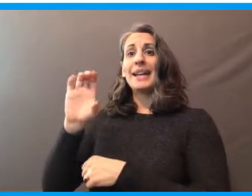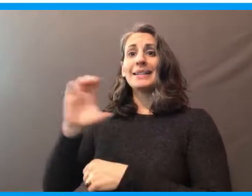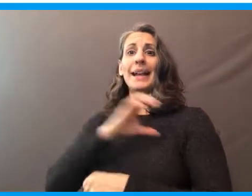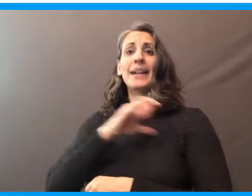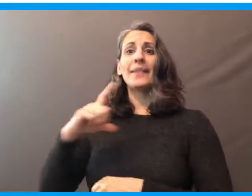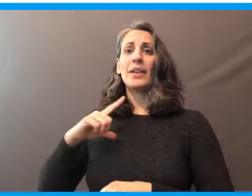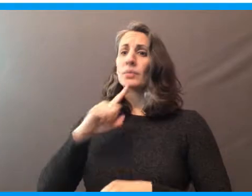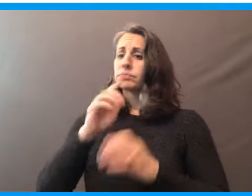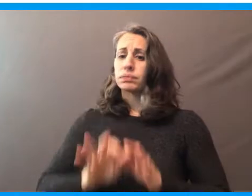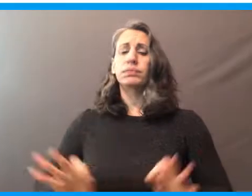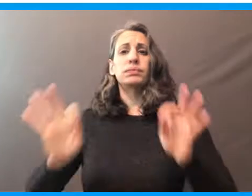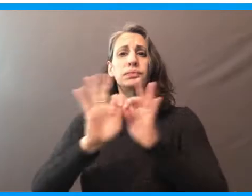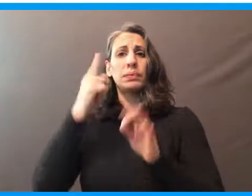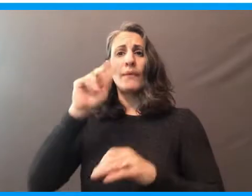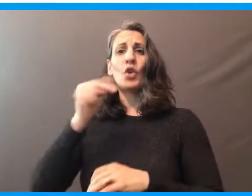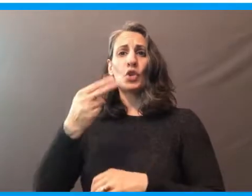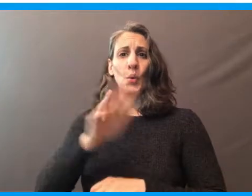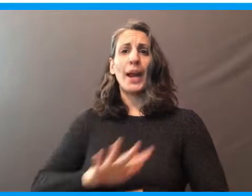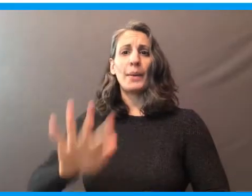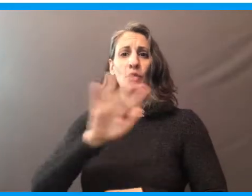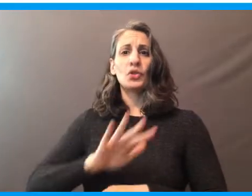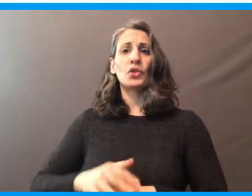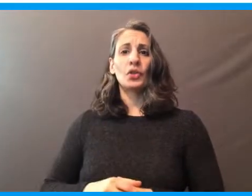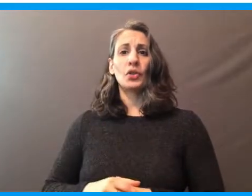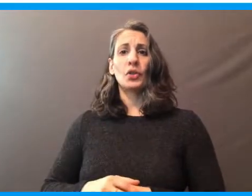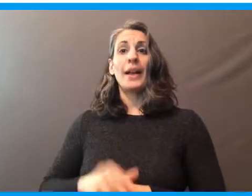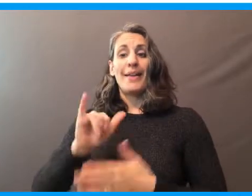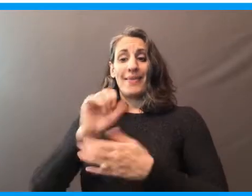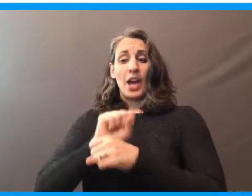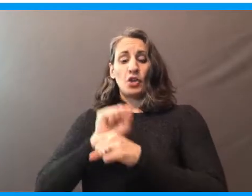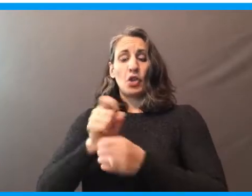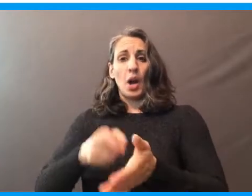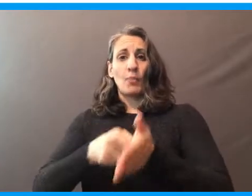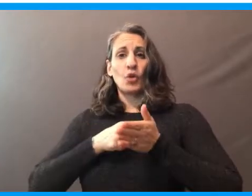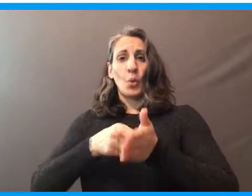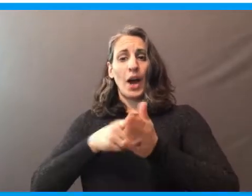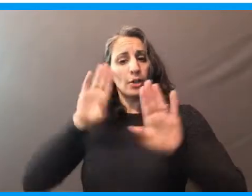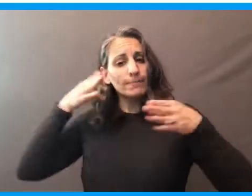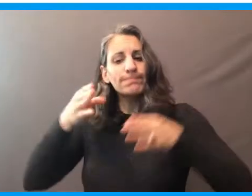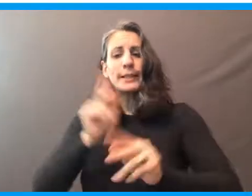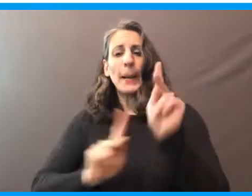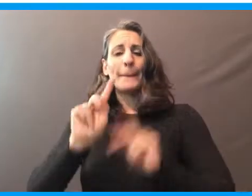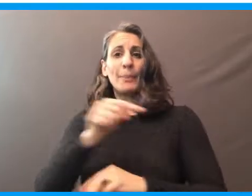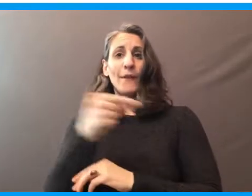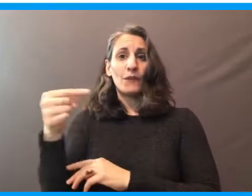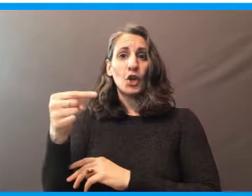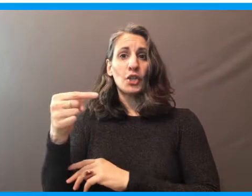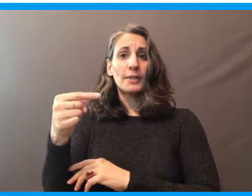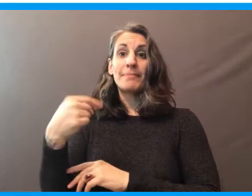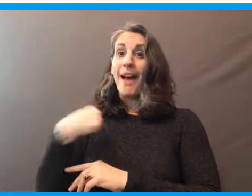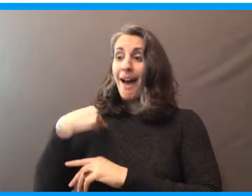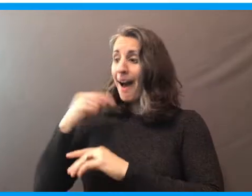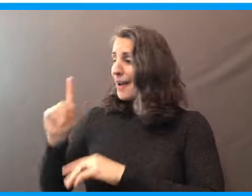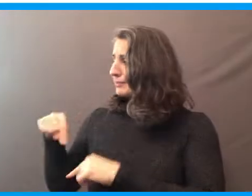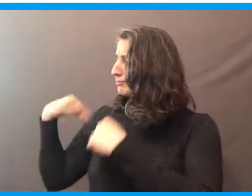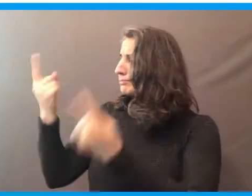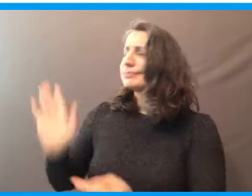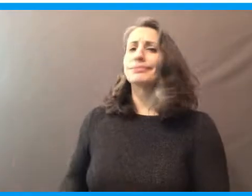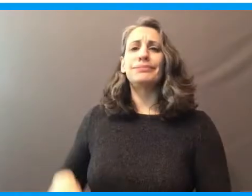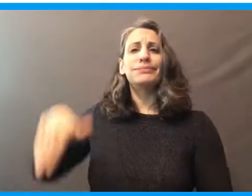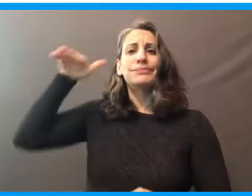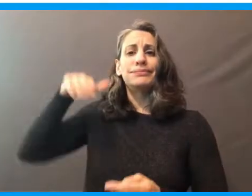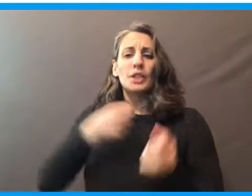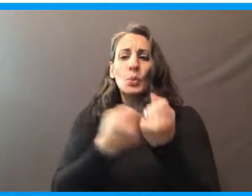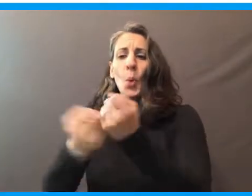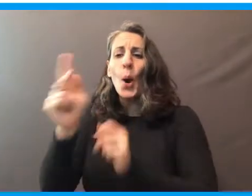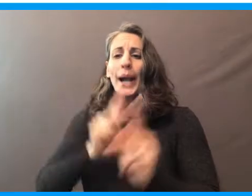holds significant importance to our state's democracy. It's a job that requires putting people first. I've been putting people first for as long